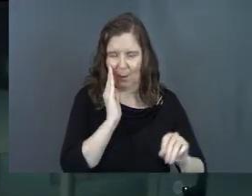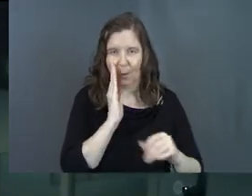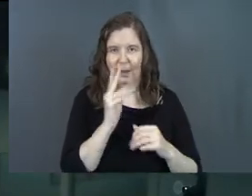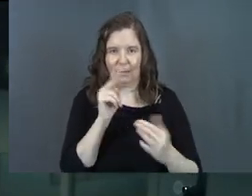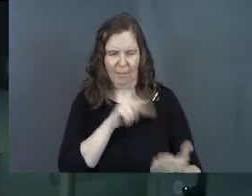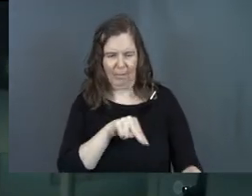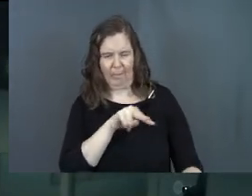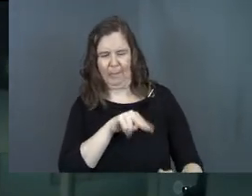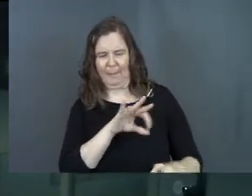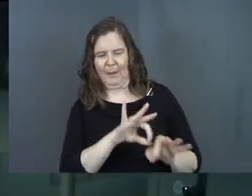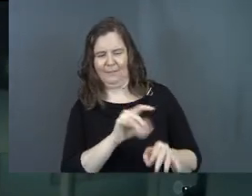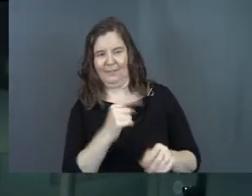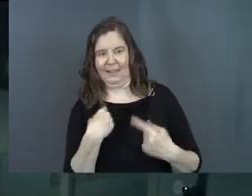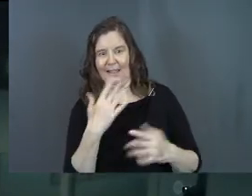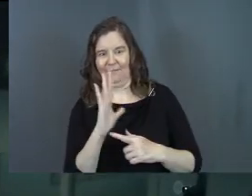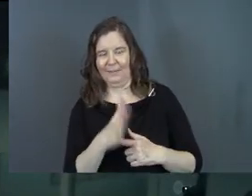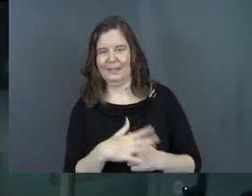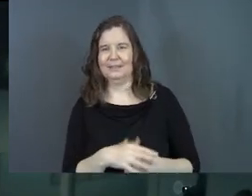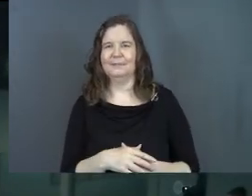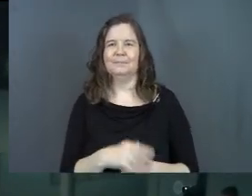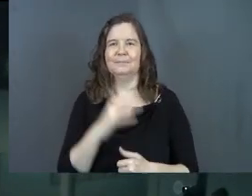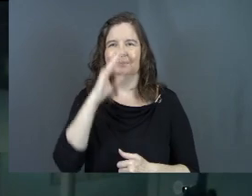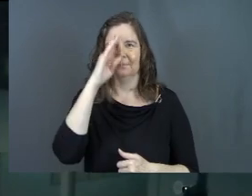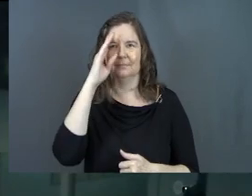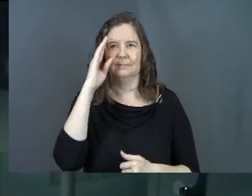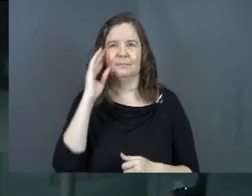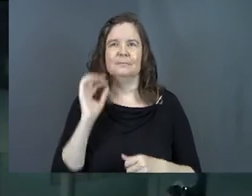So you've been staring down at my feet for like the last five minutes.